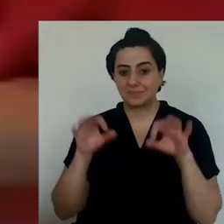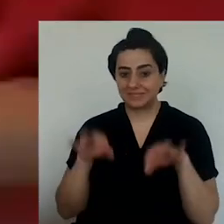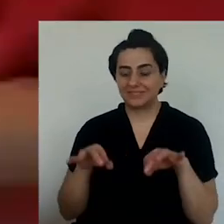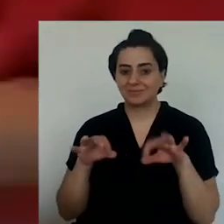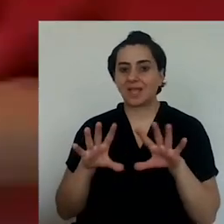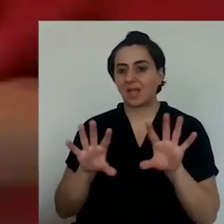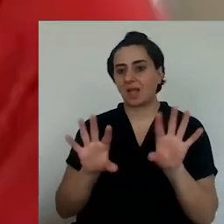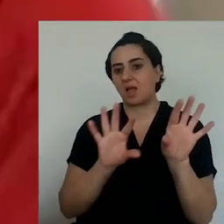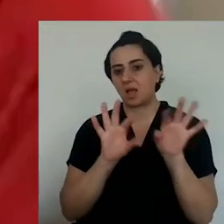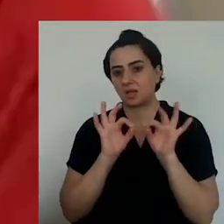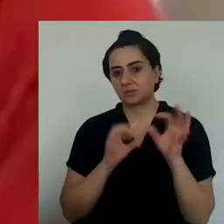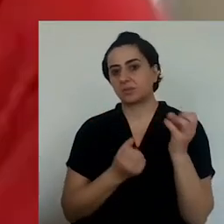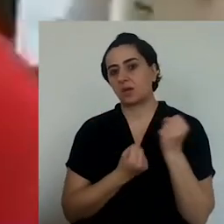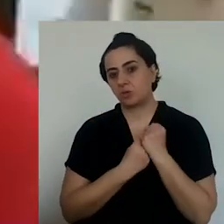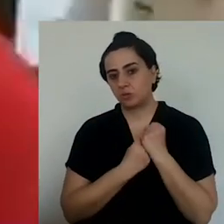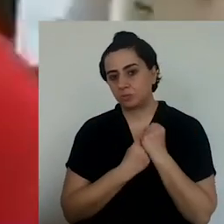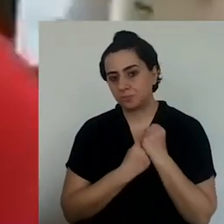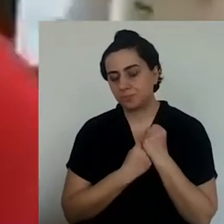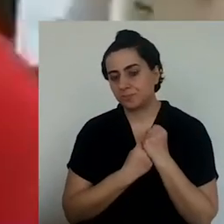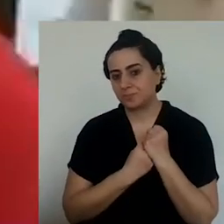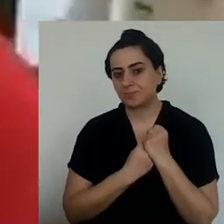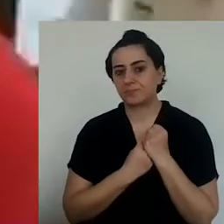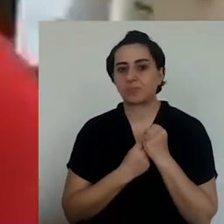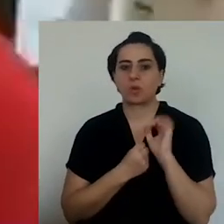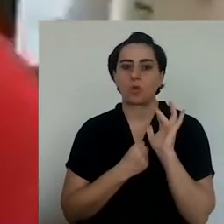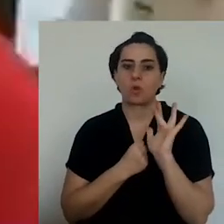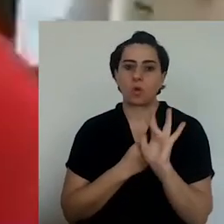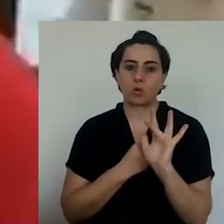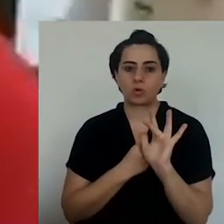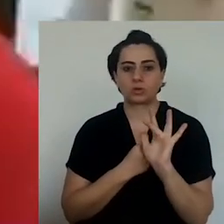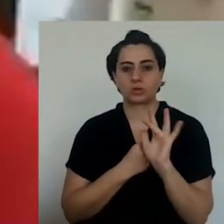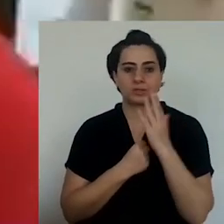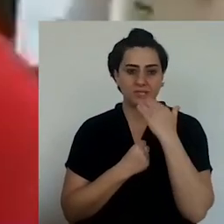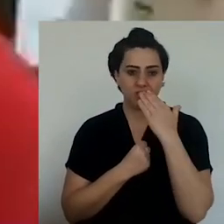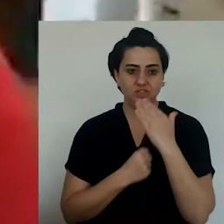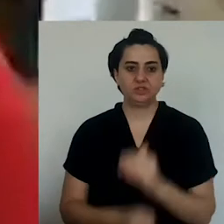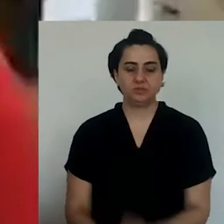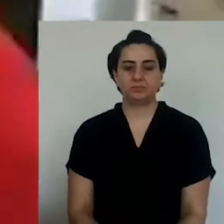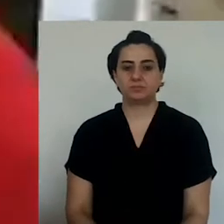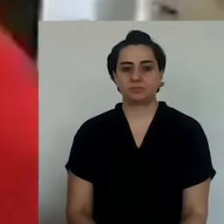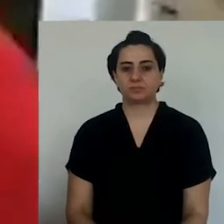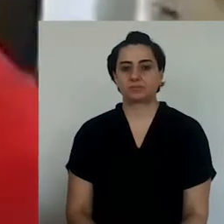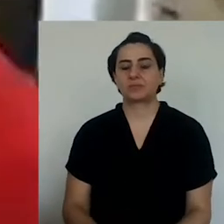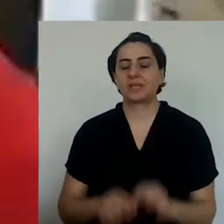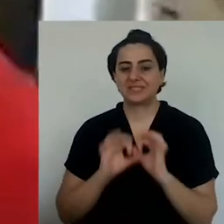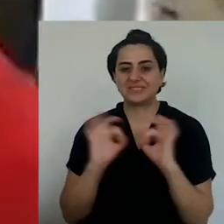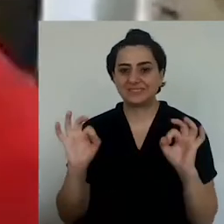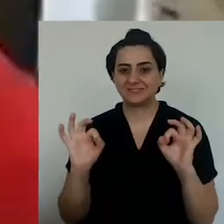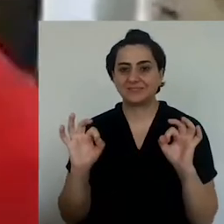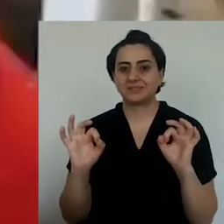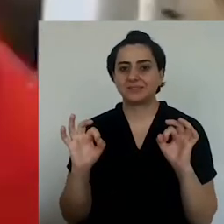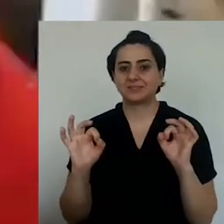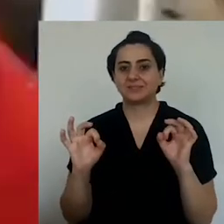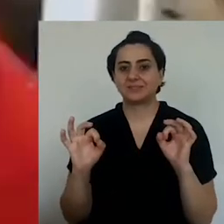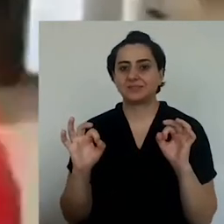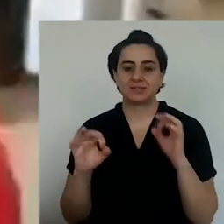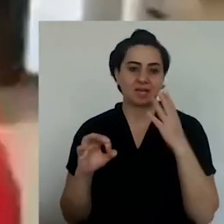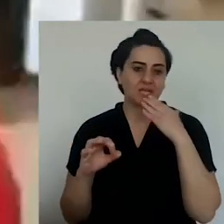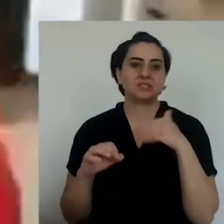I get ready-made, mild, hot.